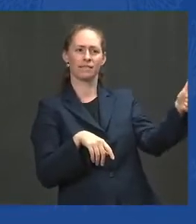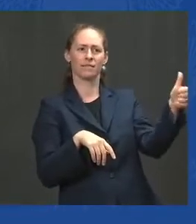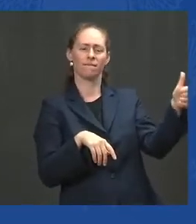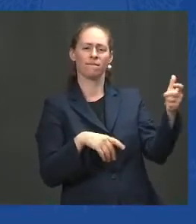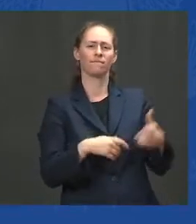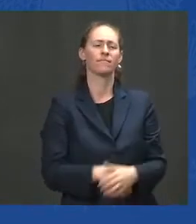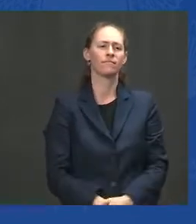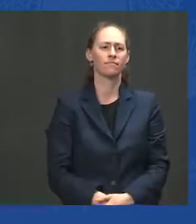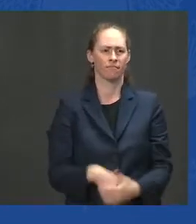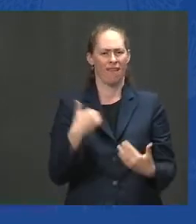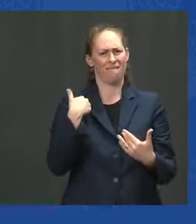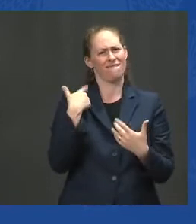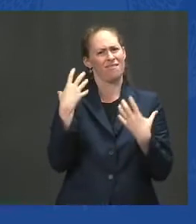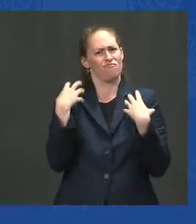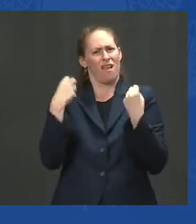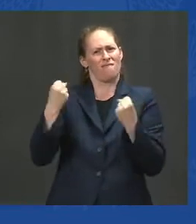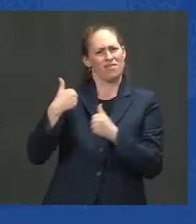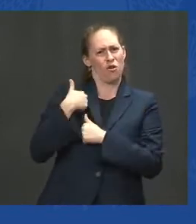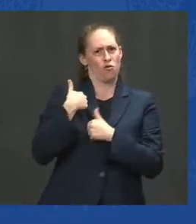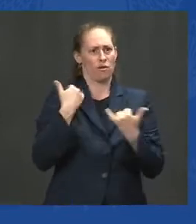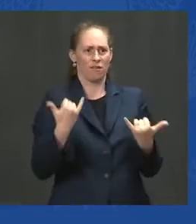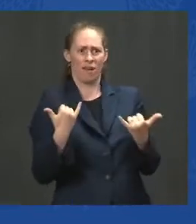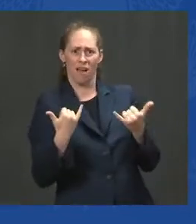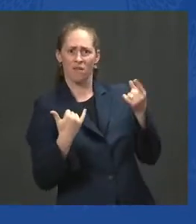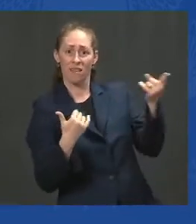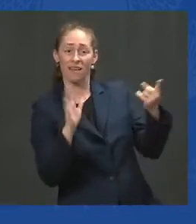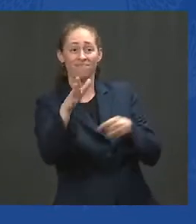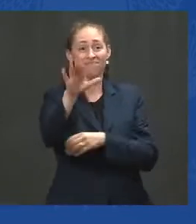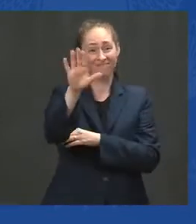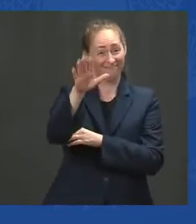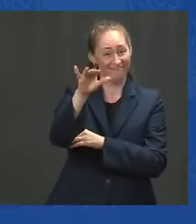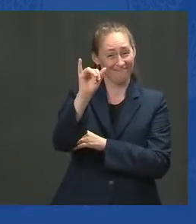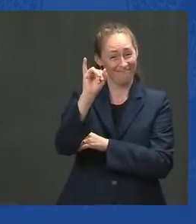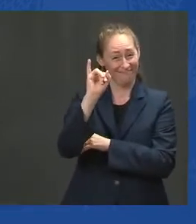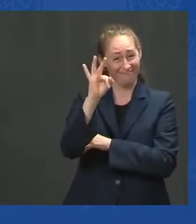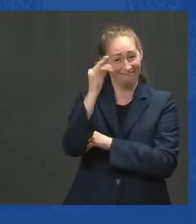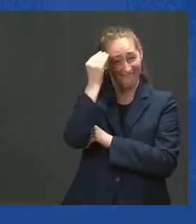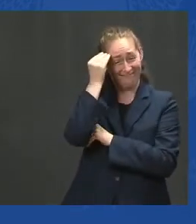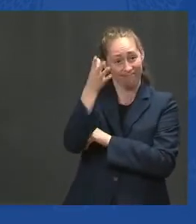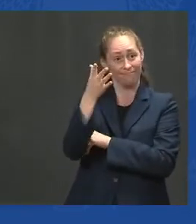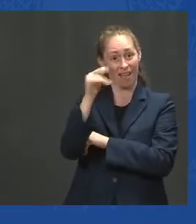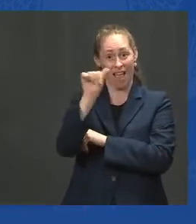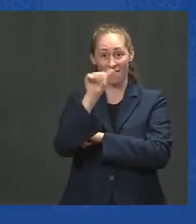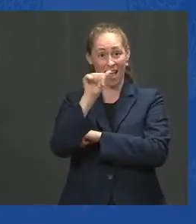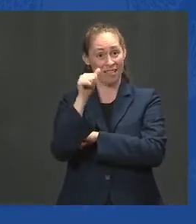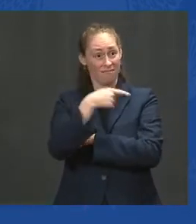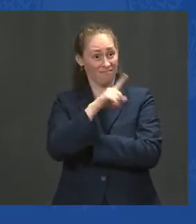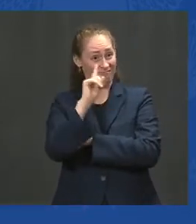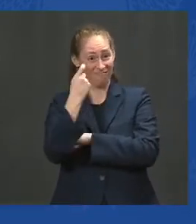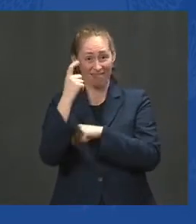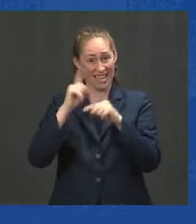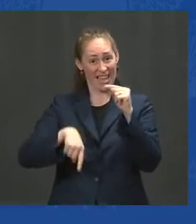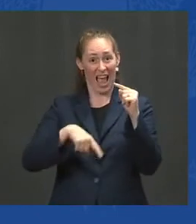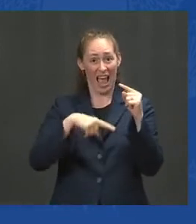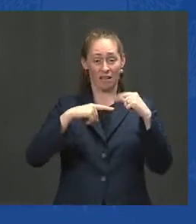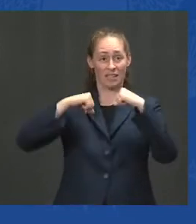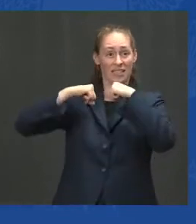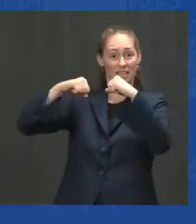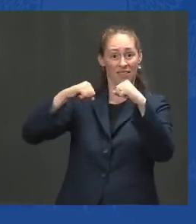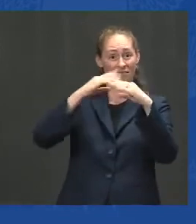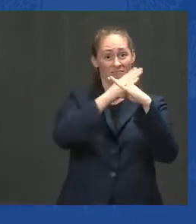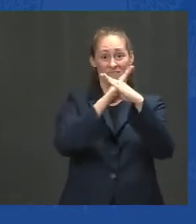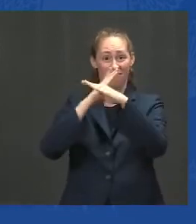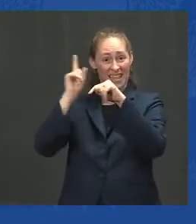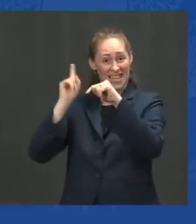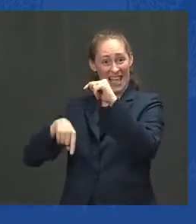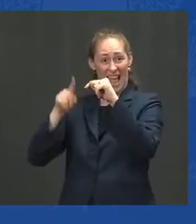But if Afghanistan is unable to mount any real resistance of the Taliban now, there is no chance